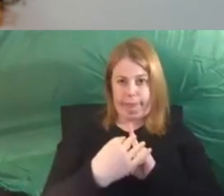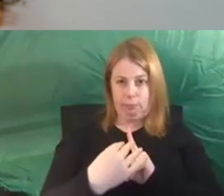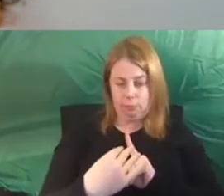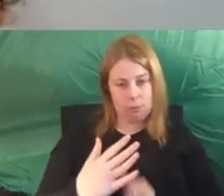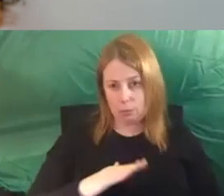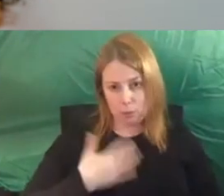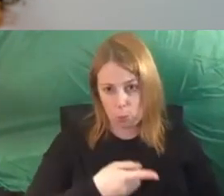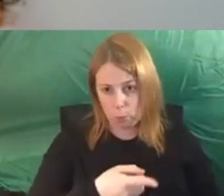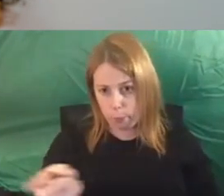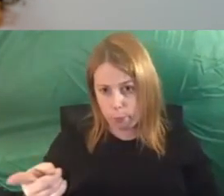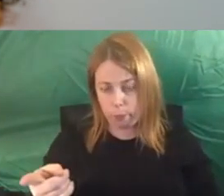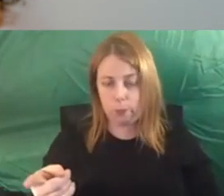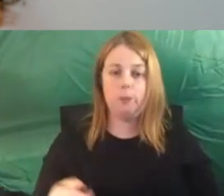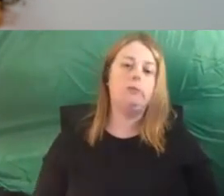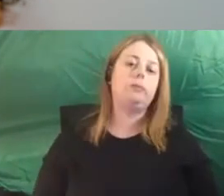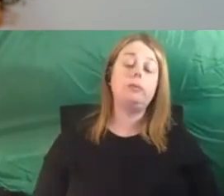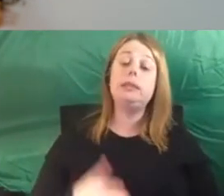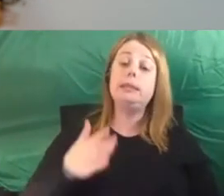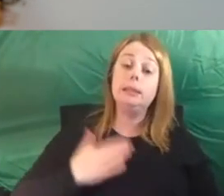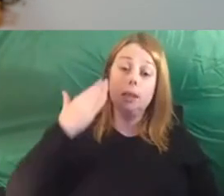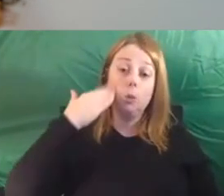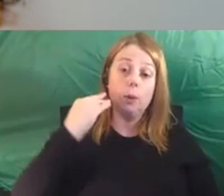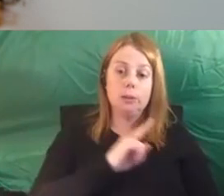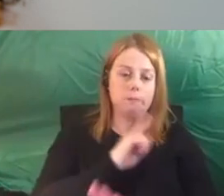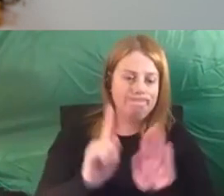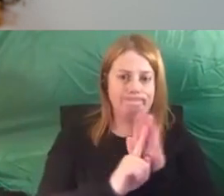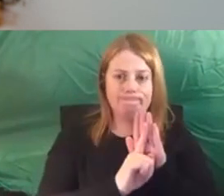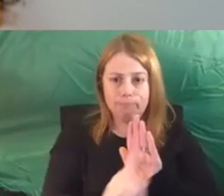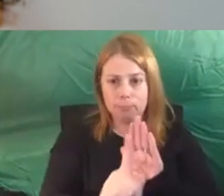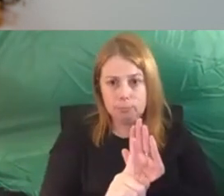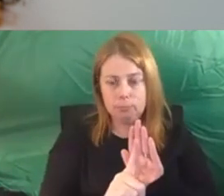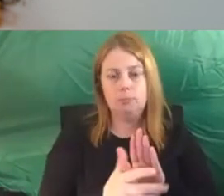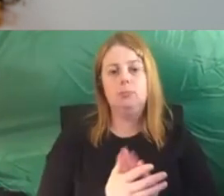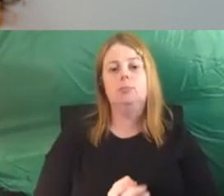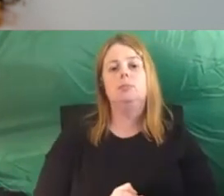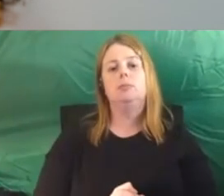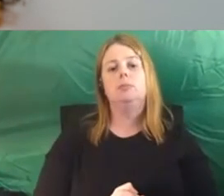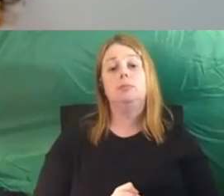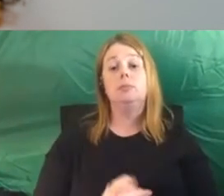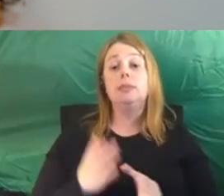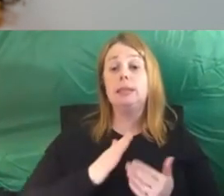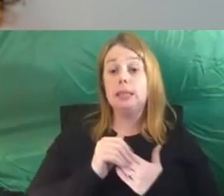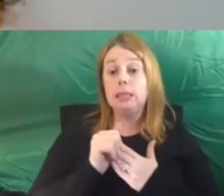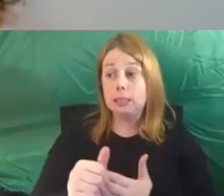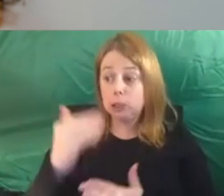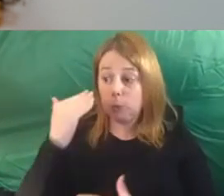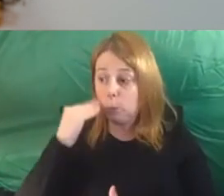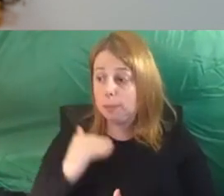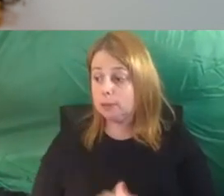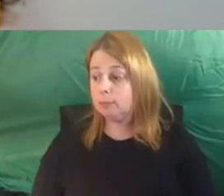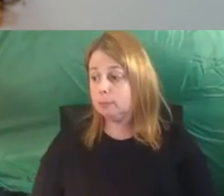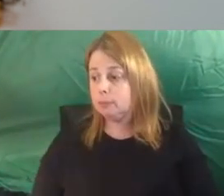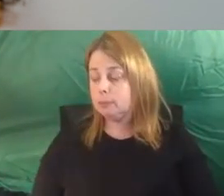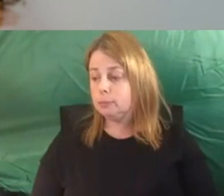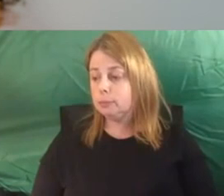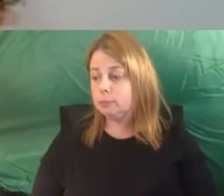women to stand up and be representational. We need women leadership to break down the barriers of